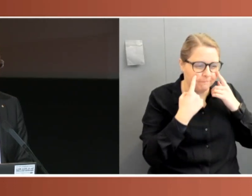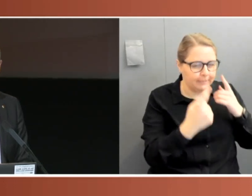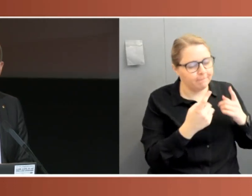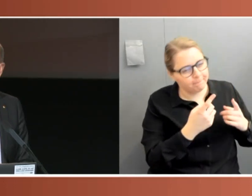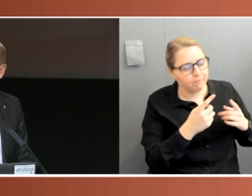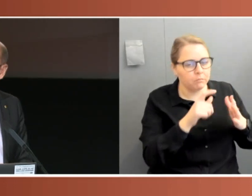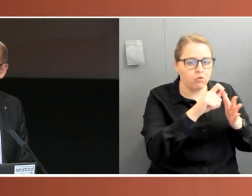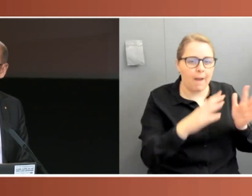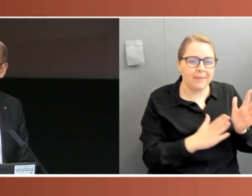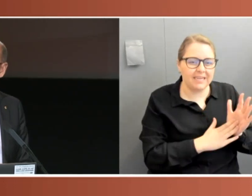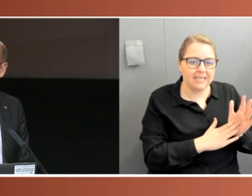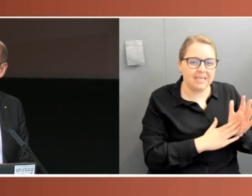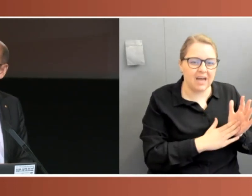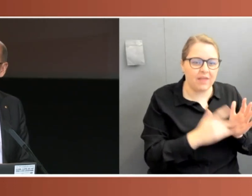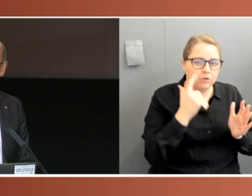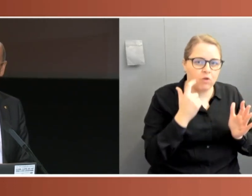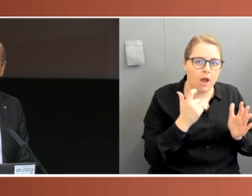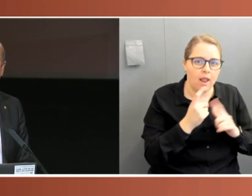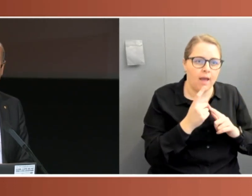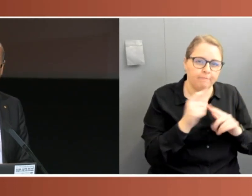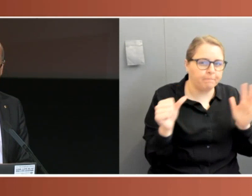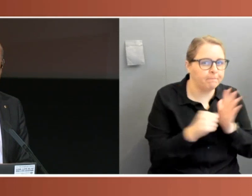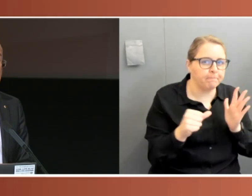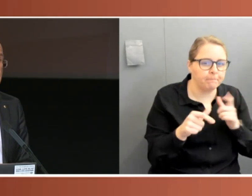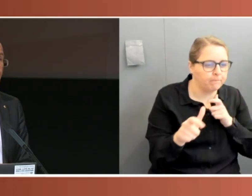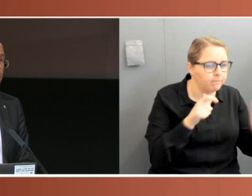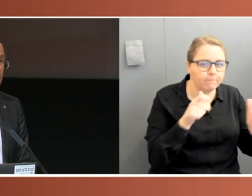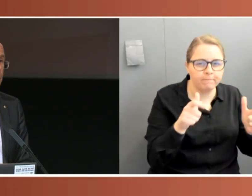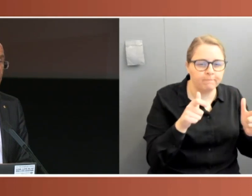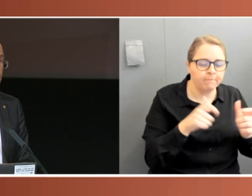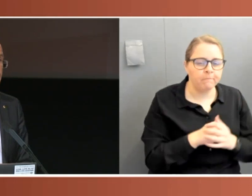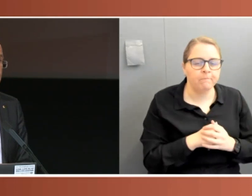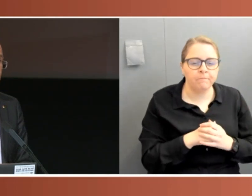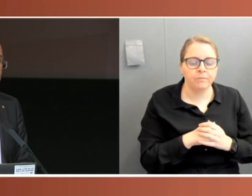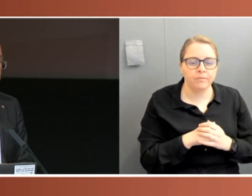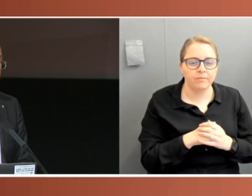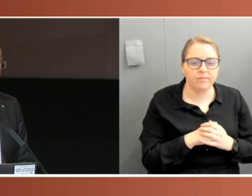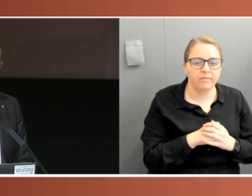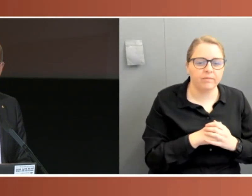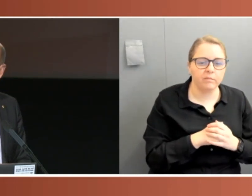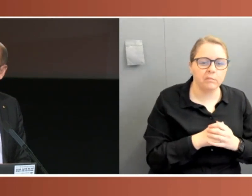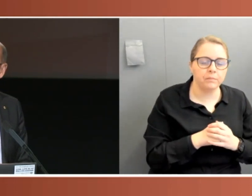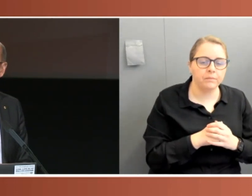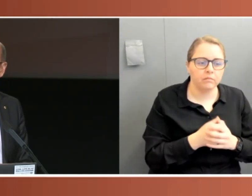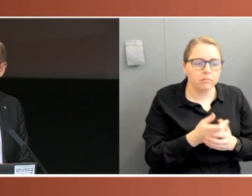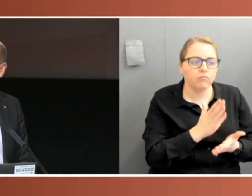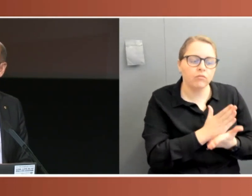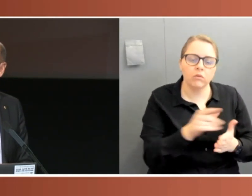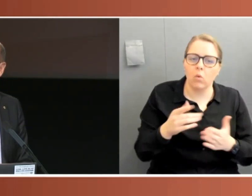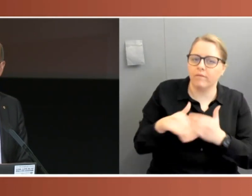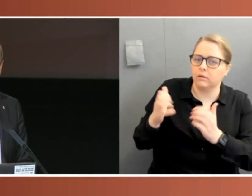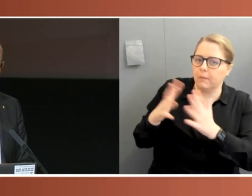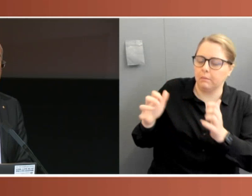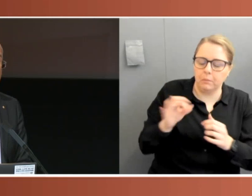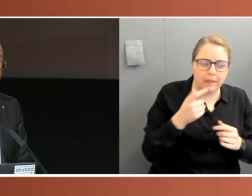seeks to exert tight control. Not only over Cabinet, but indeed over the broader party room. But in this case, it went to lengths we've